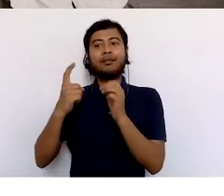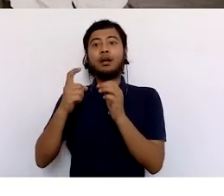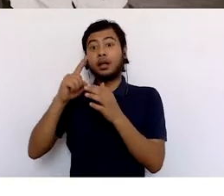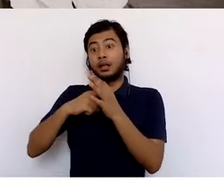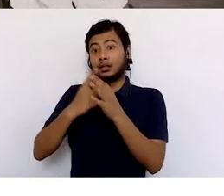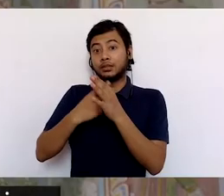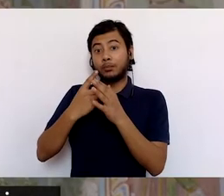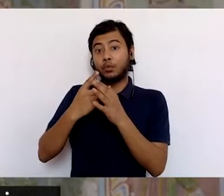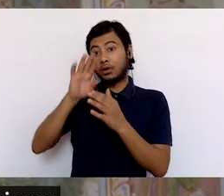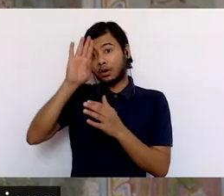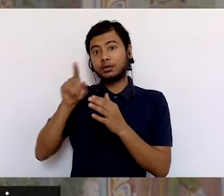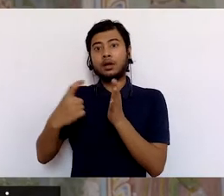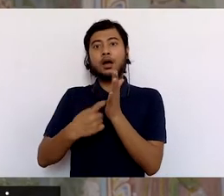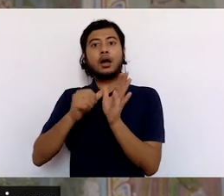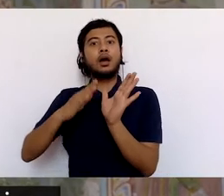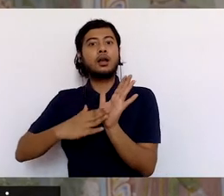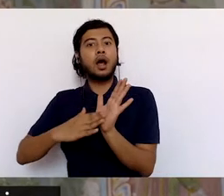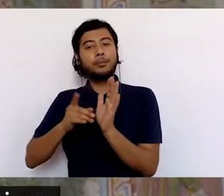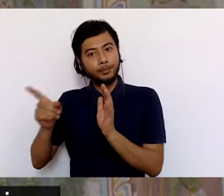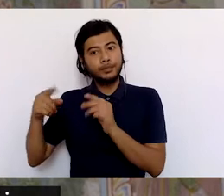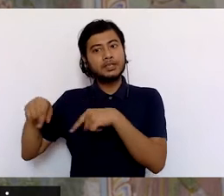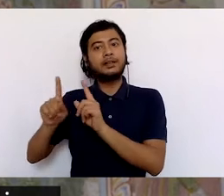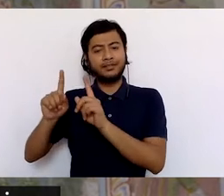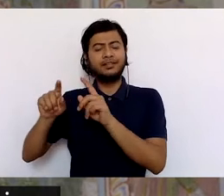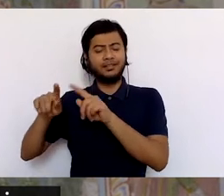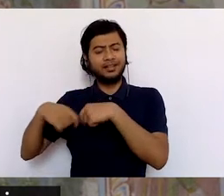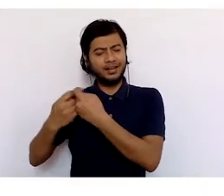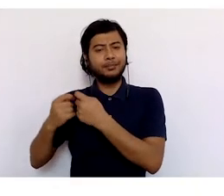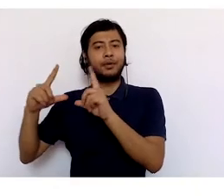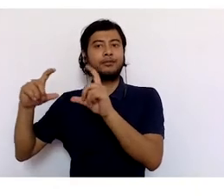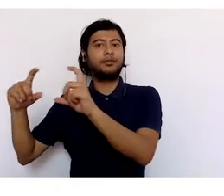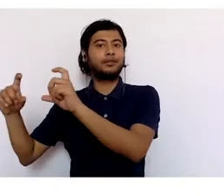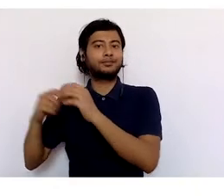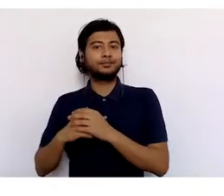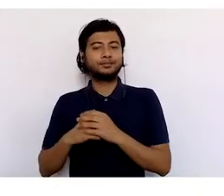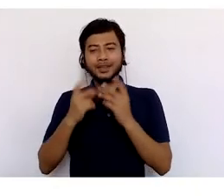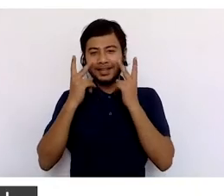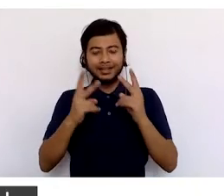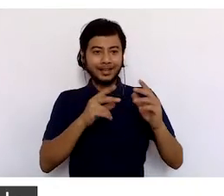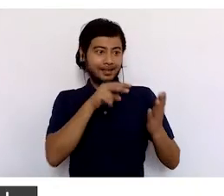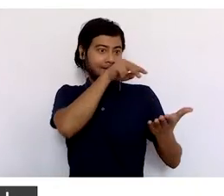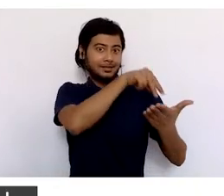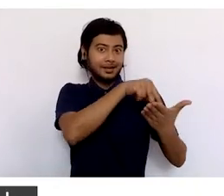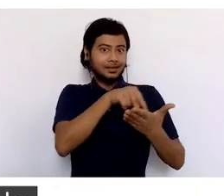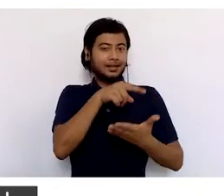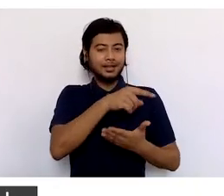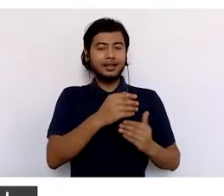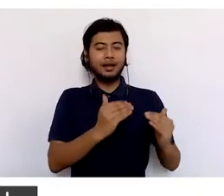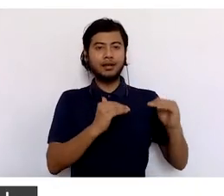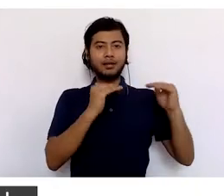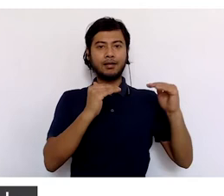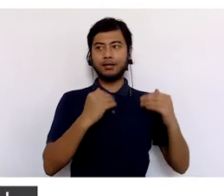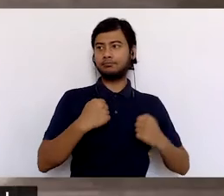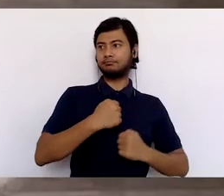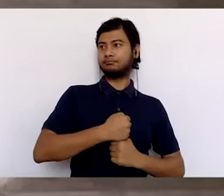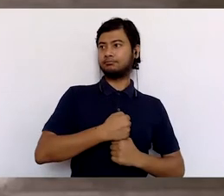assistance. The differences between the MAP and Jaipur collections present the formal versus the more personal side of these three